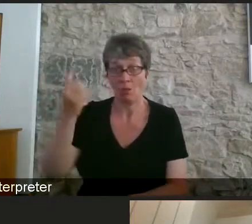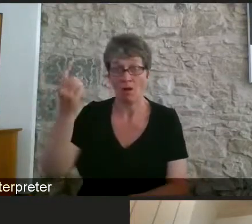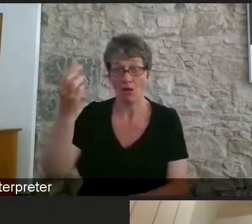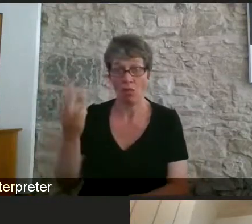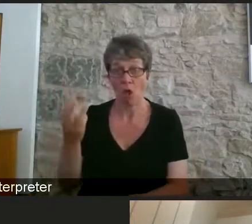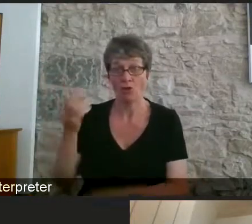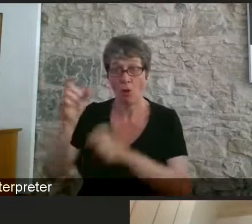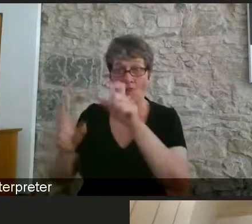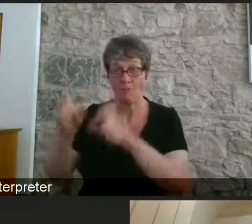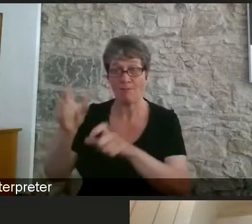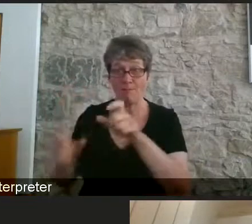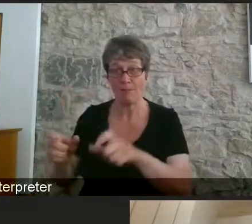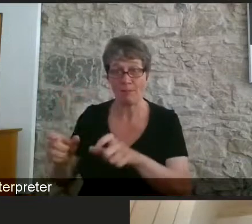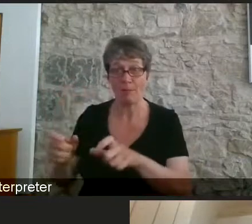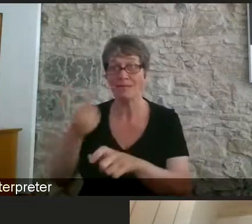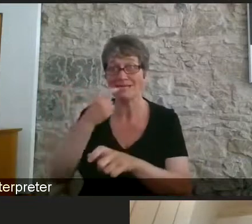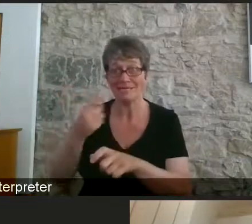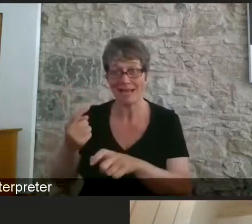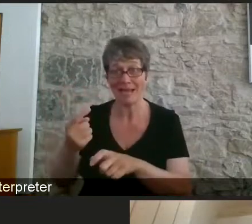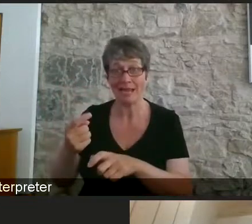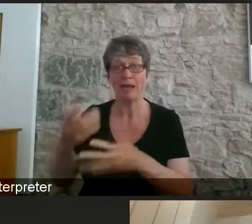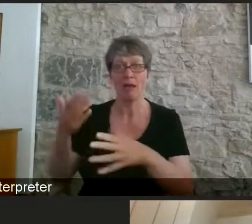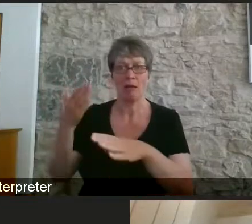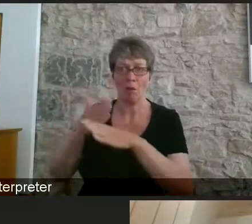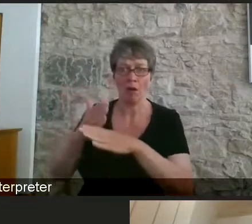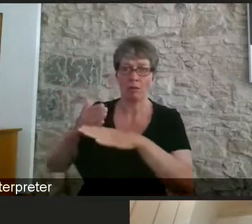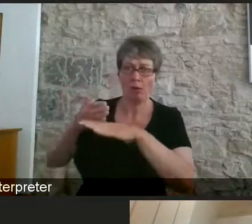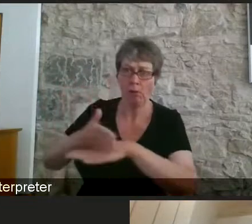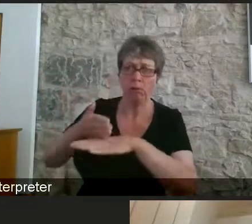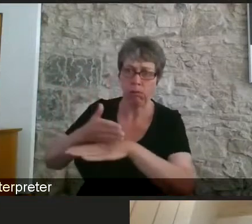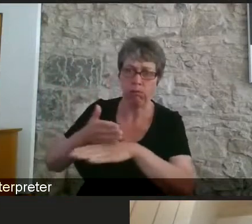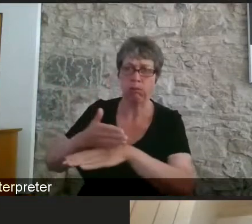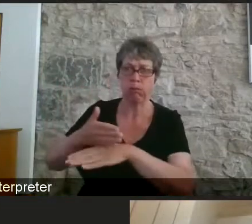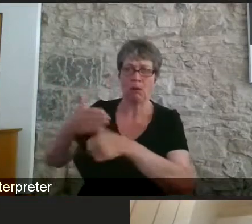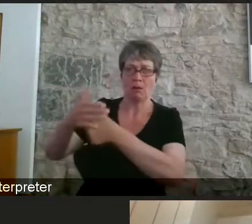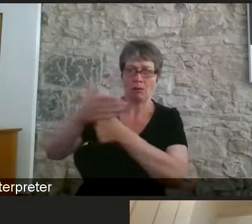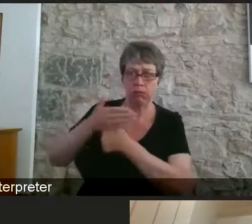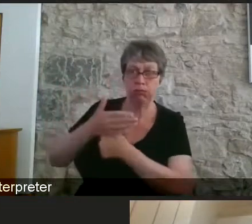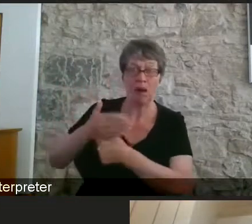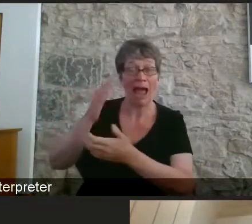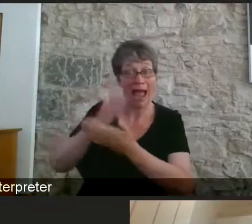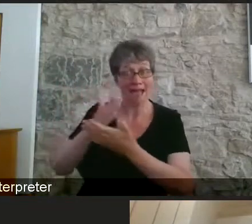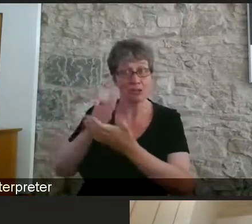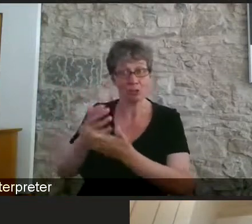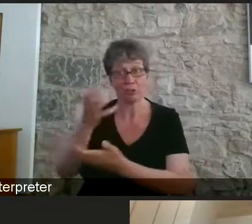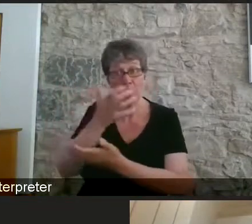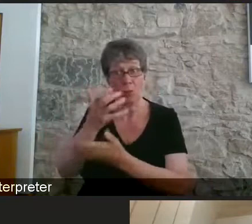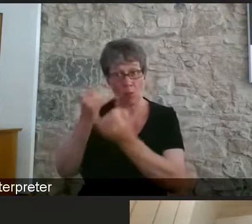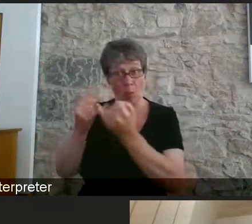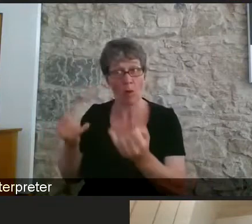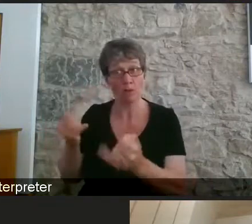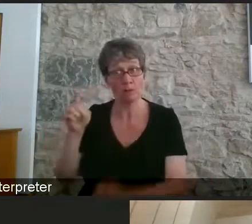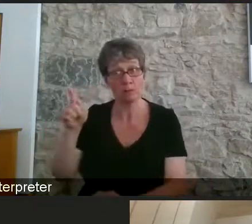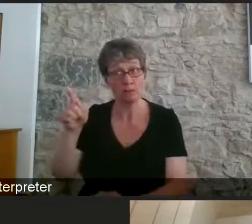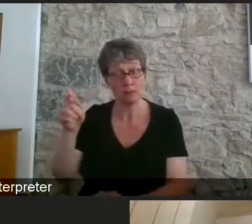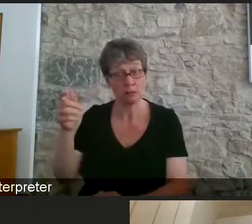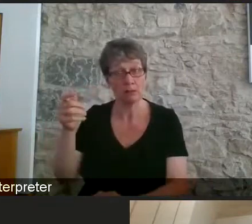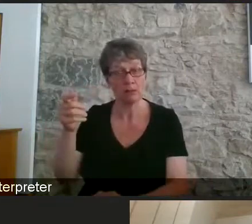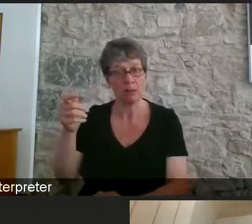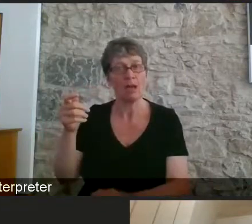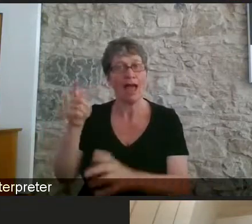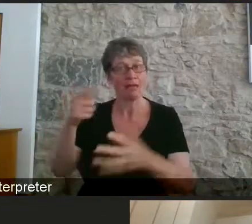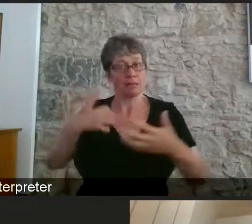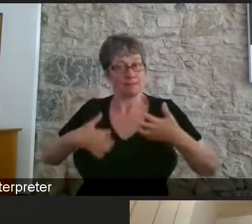and pace and pressure of work at home has intensified, and that we have, and this is